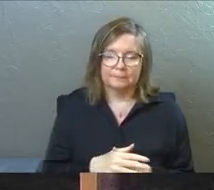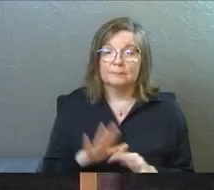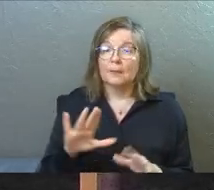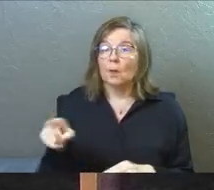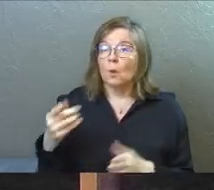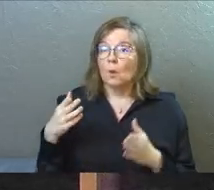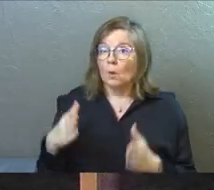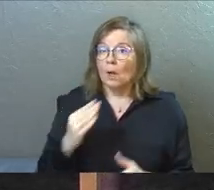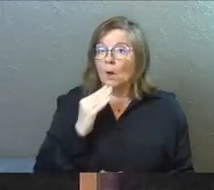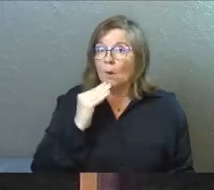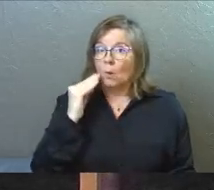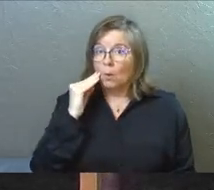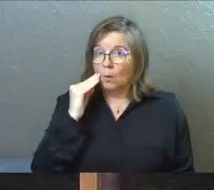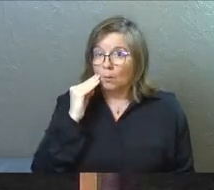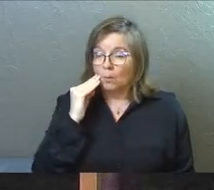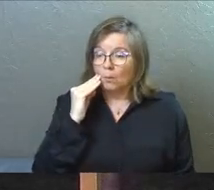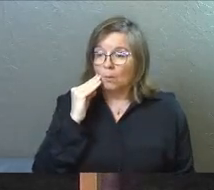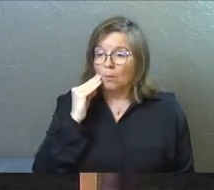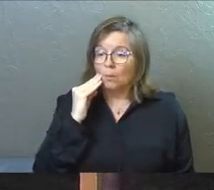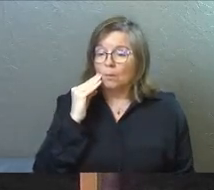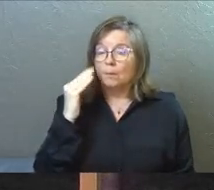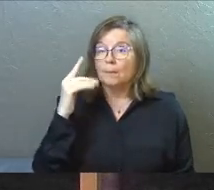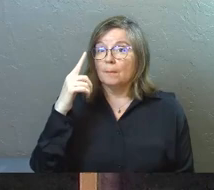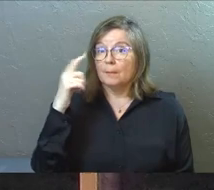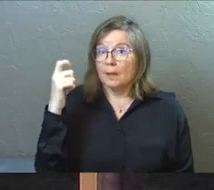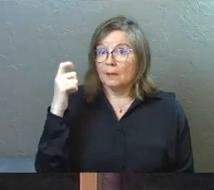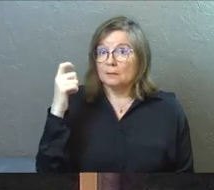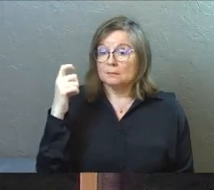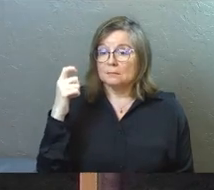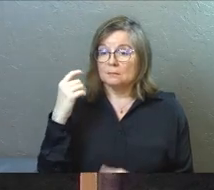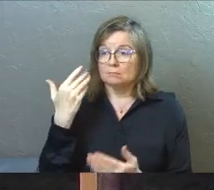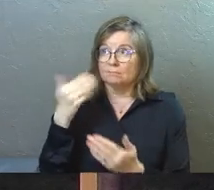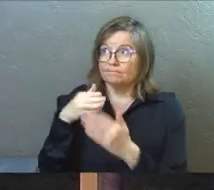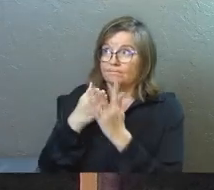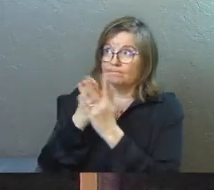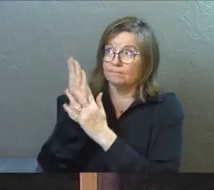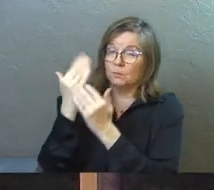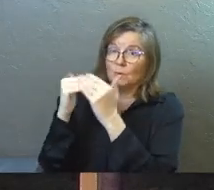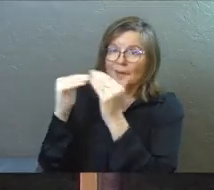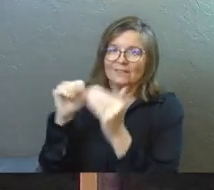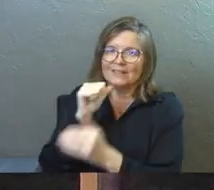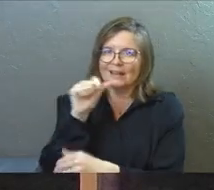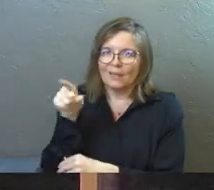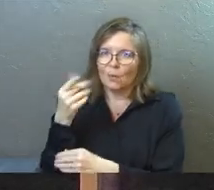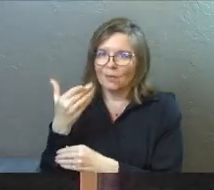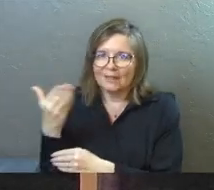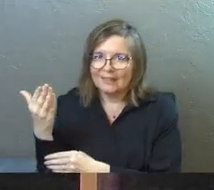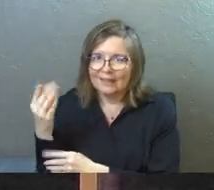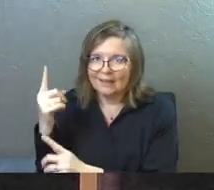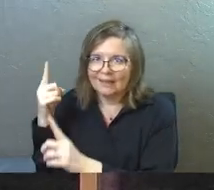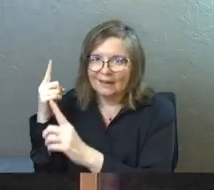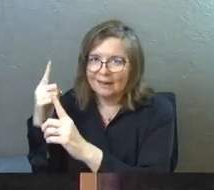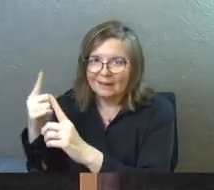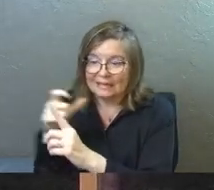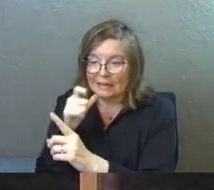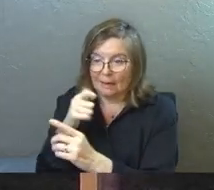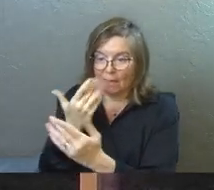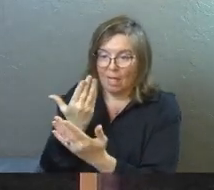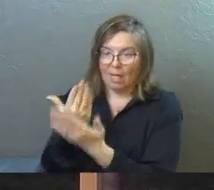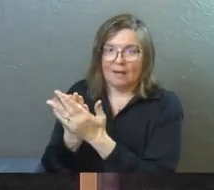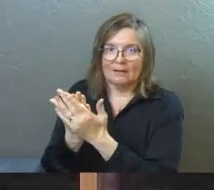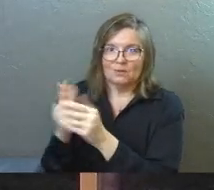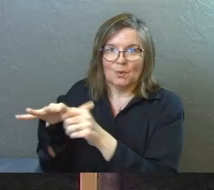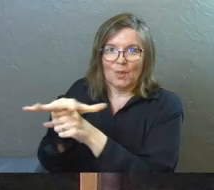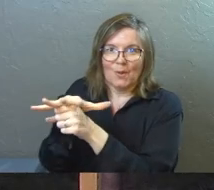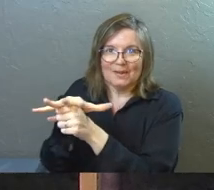He's the only way home because getting to heaven is not the only thing. It's not about getting